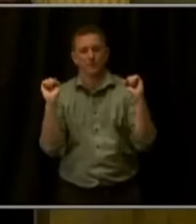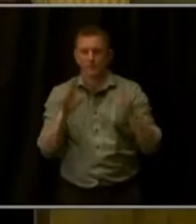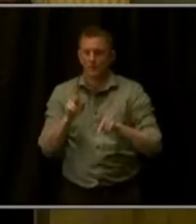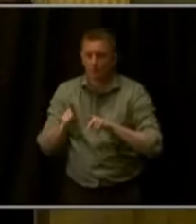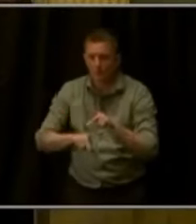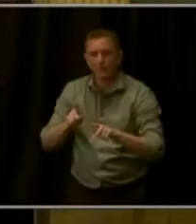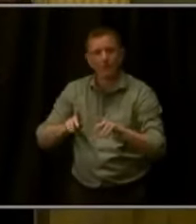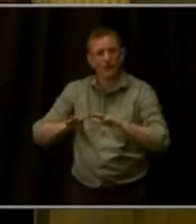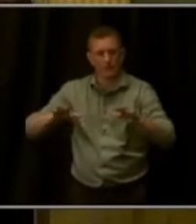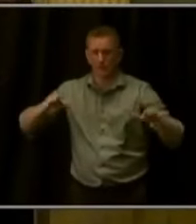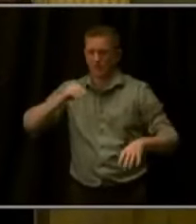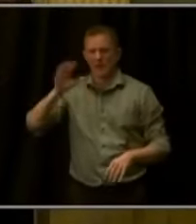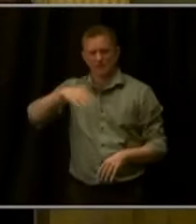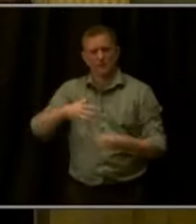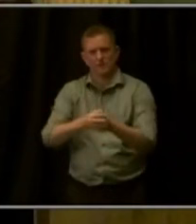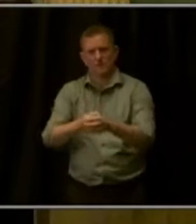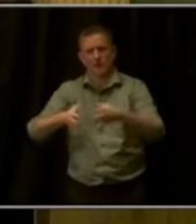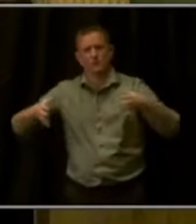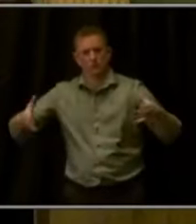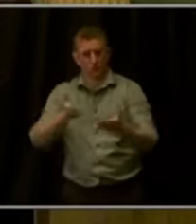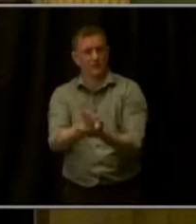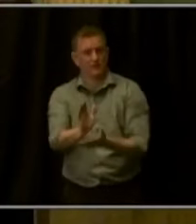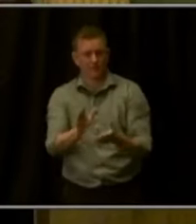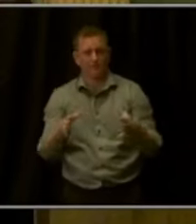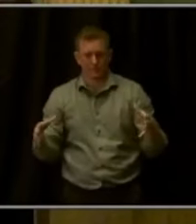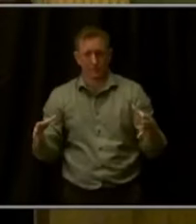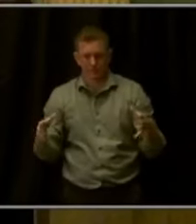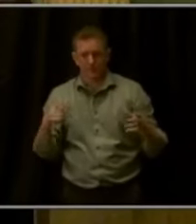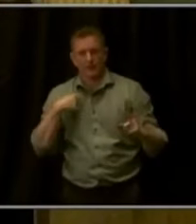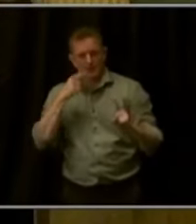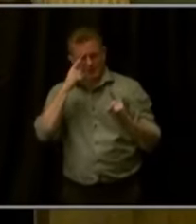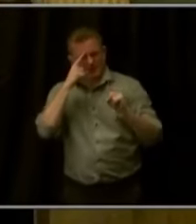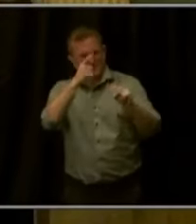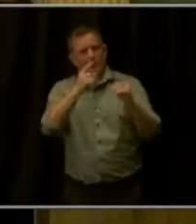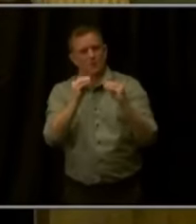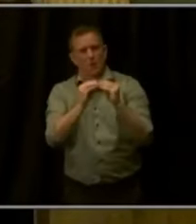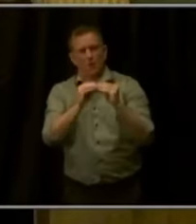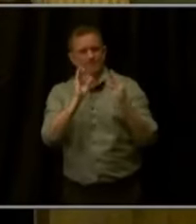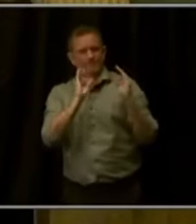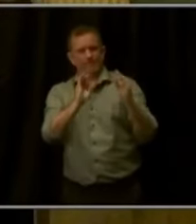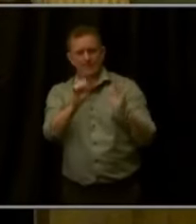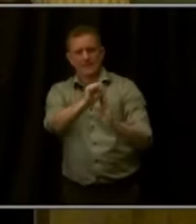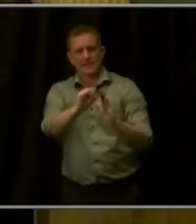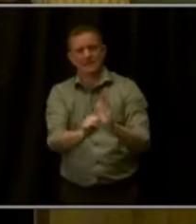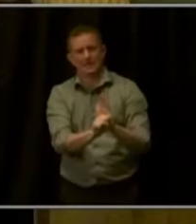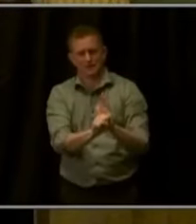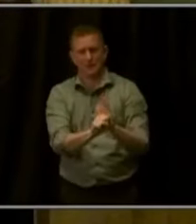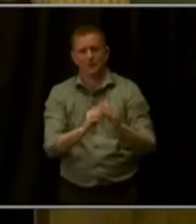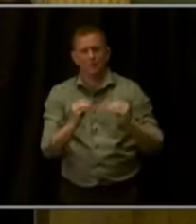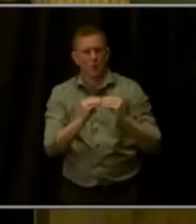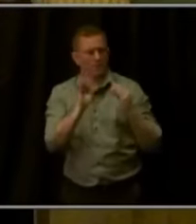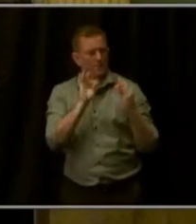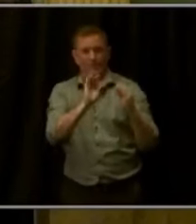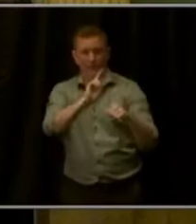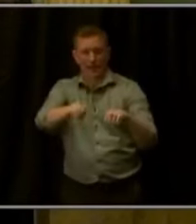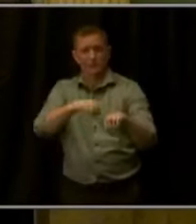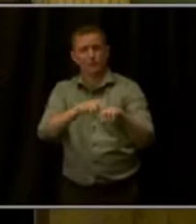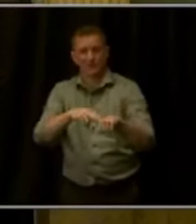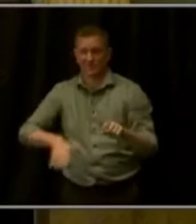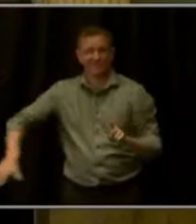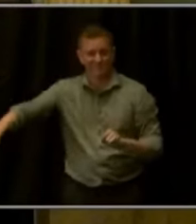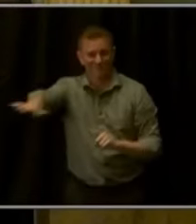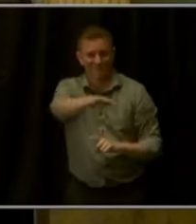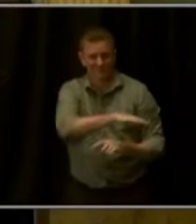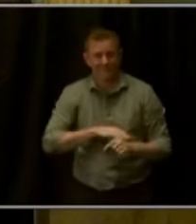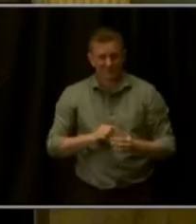those rights in pursuit of a more perfect state and a more perfect nation. Colorado's Republican